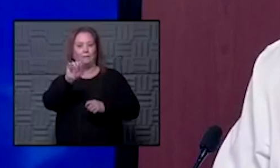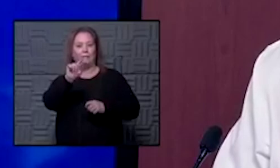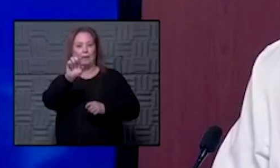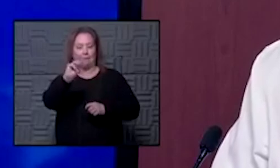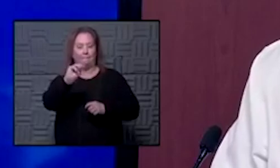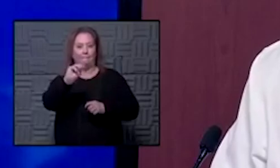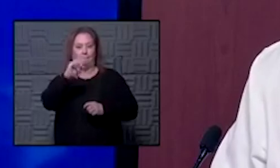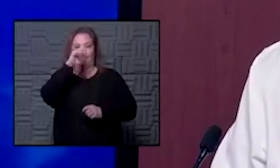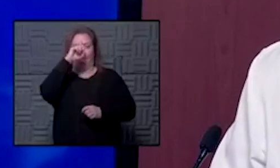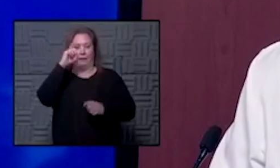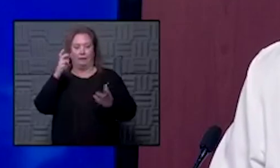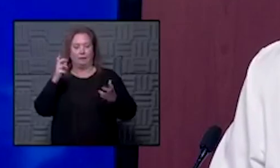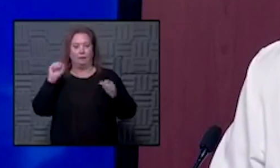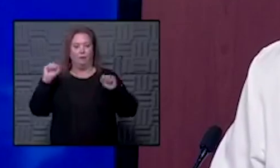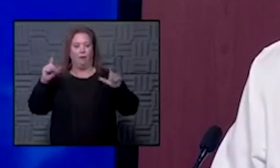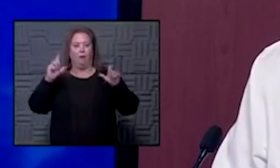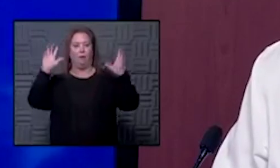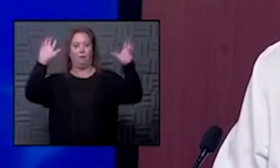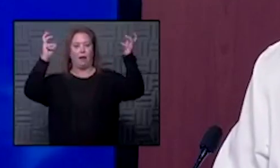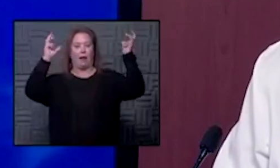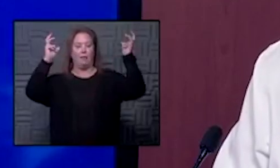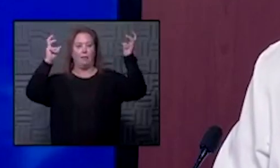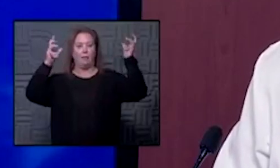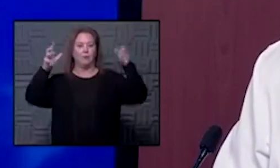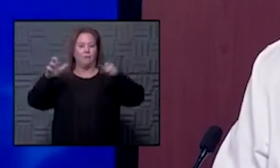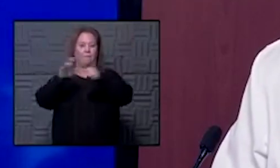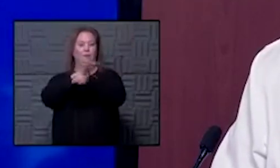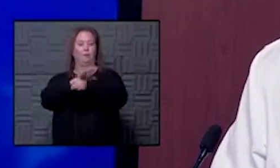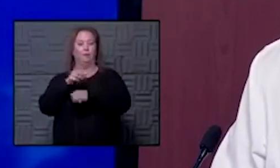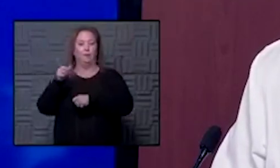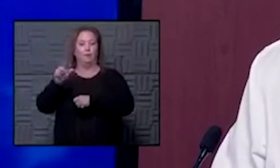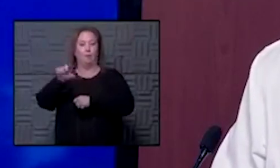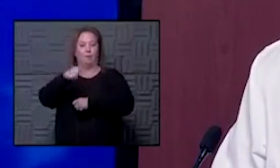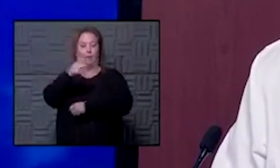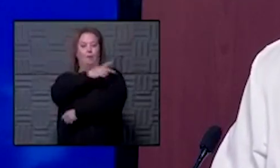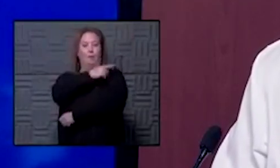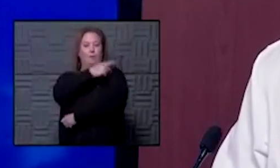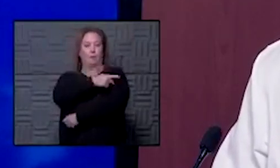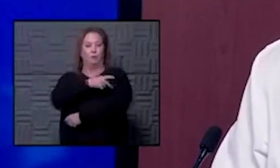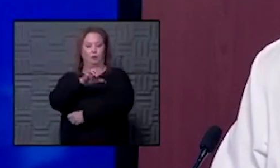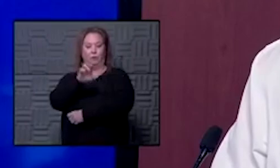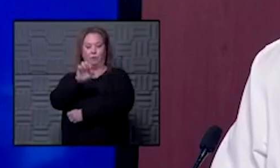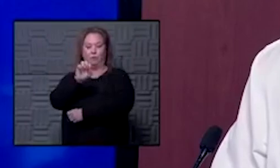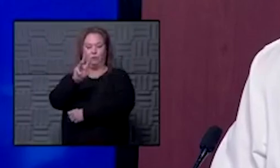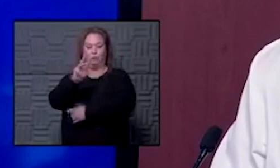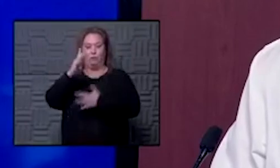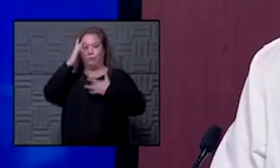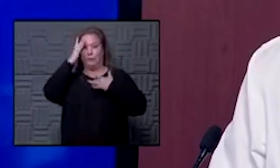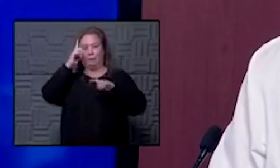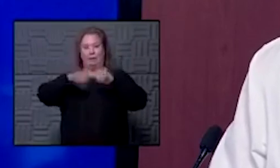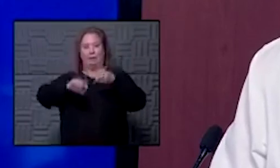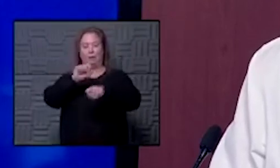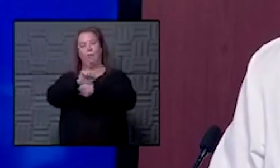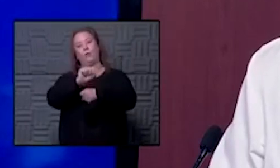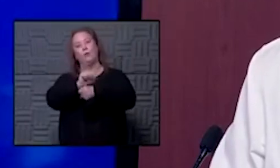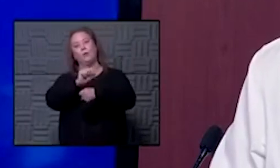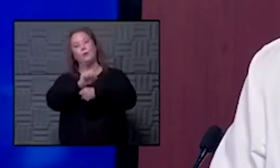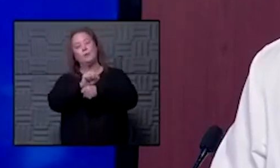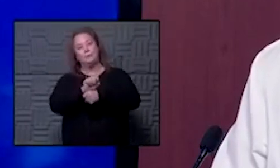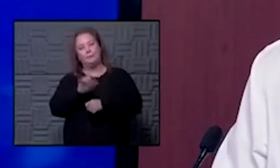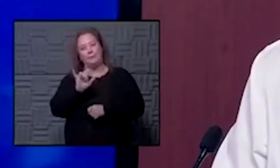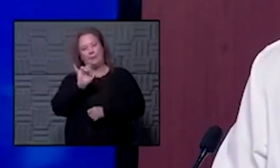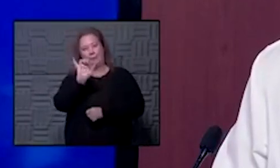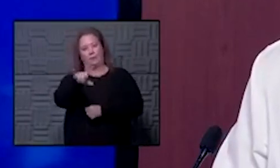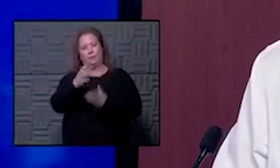for example because all of the ambulances are either filled with other patients or the crews are ill and unable to work um that